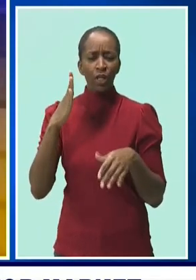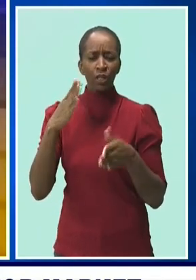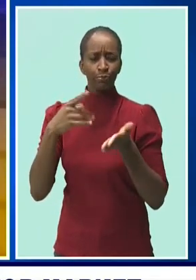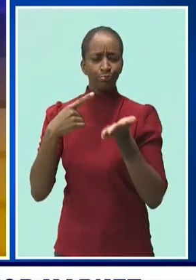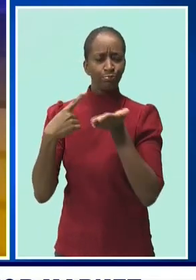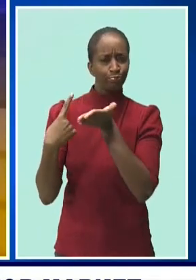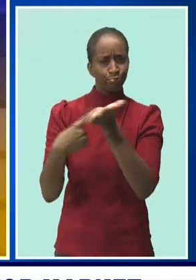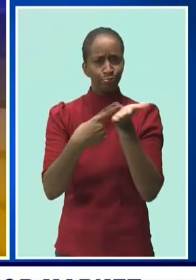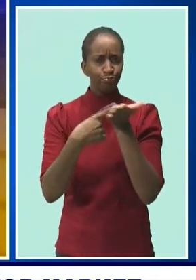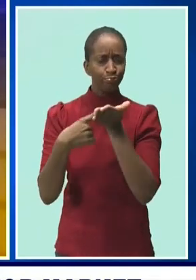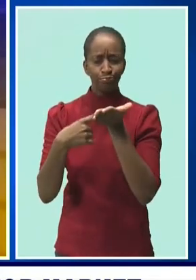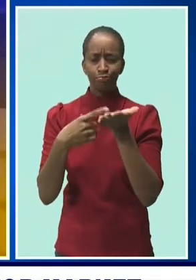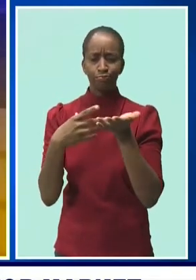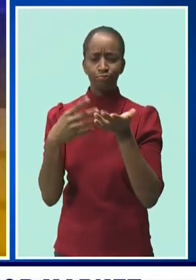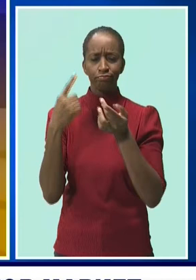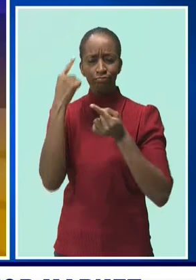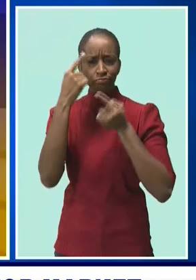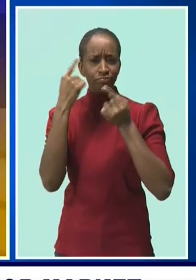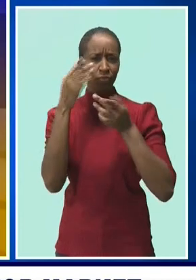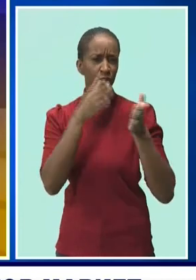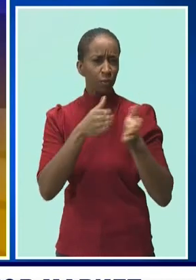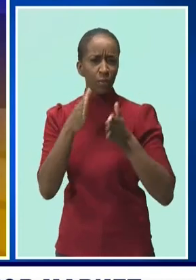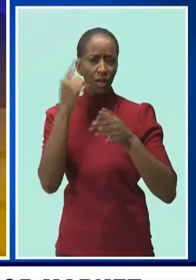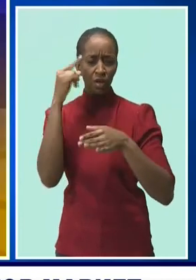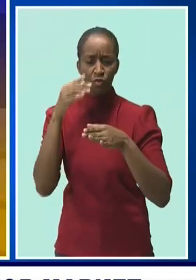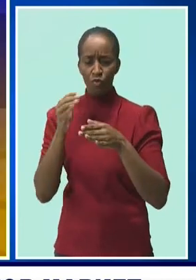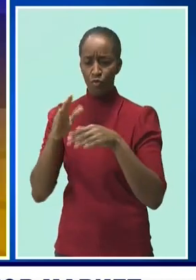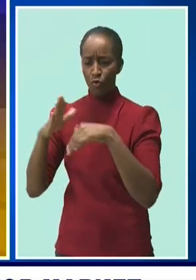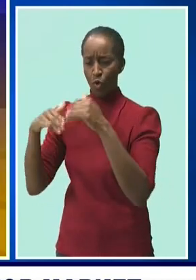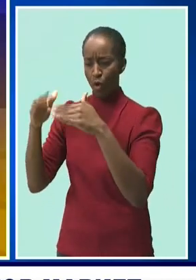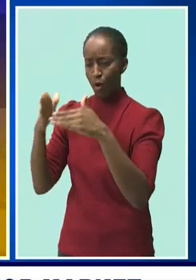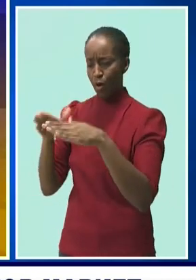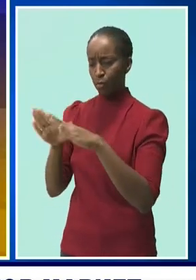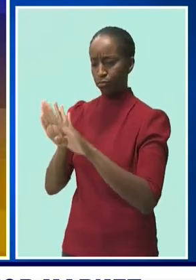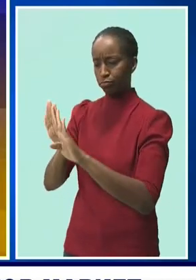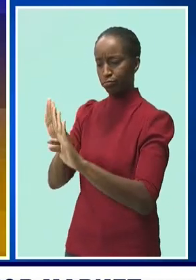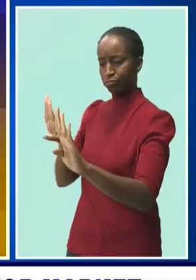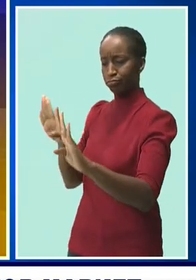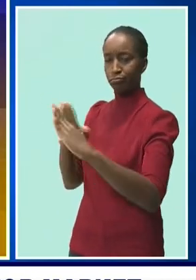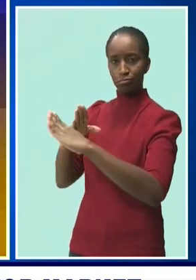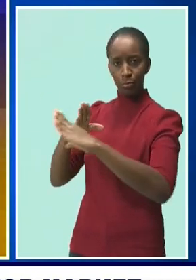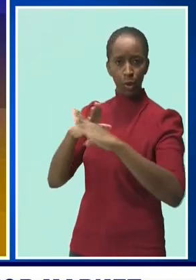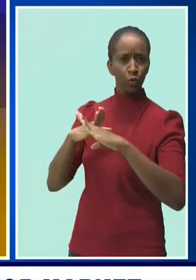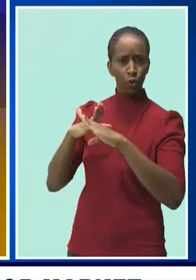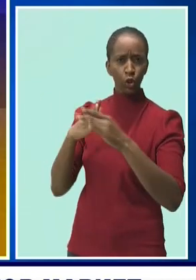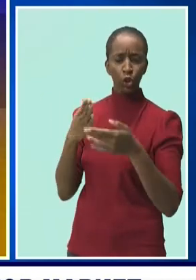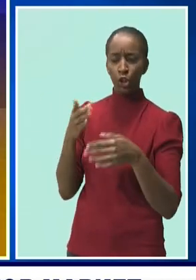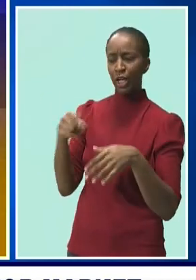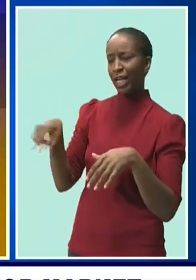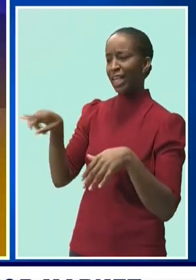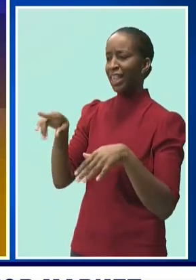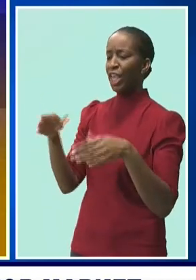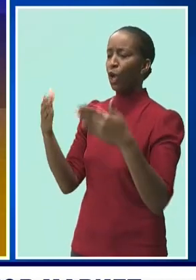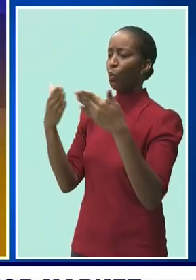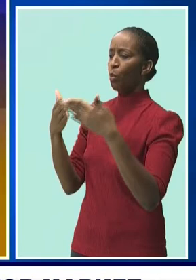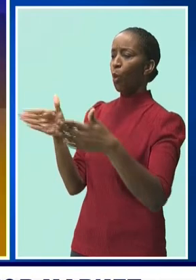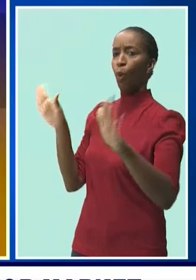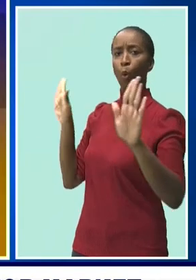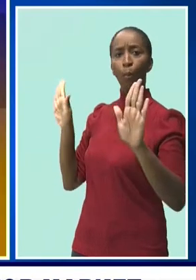where a city sat it is somewhat exposed. The openness lends